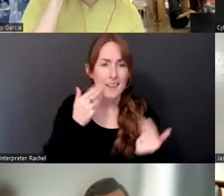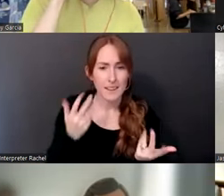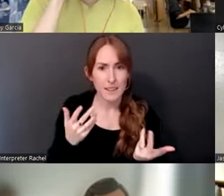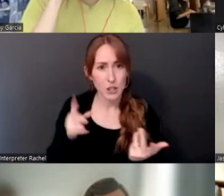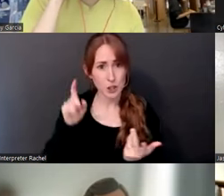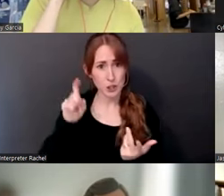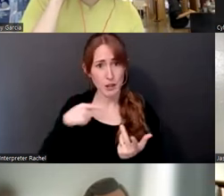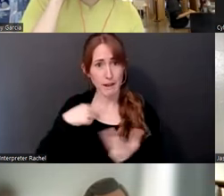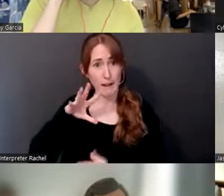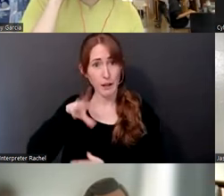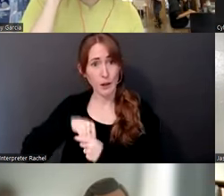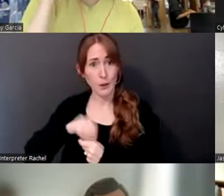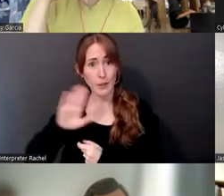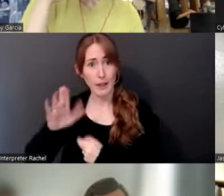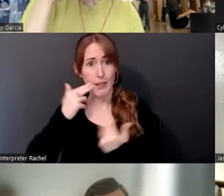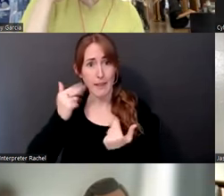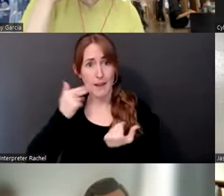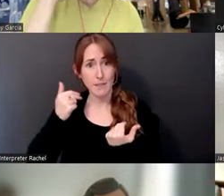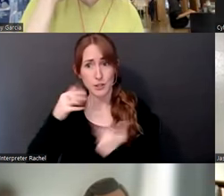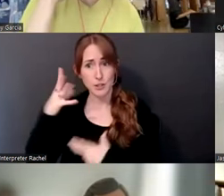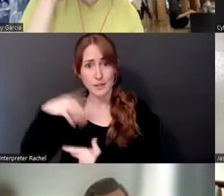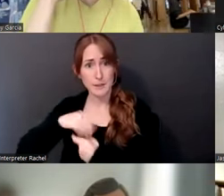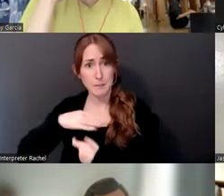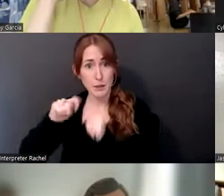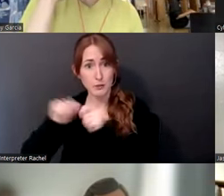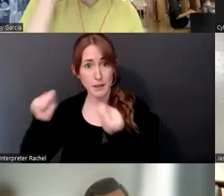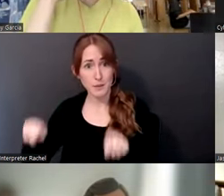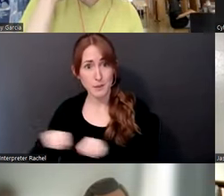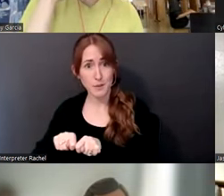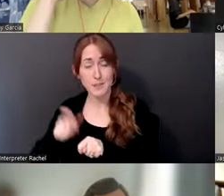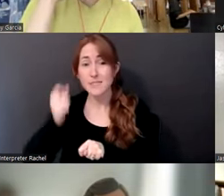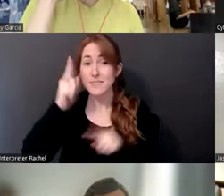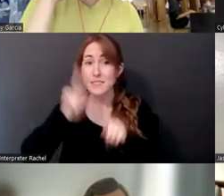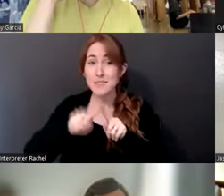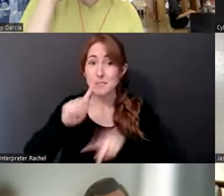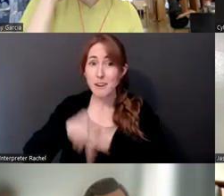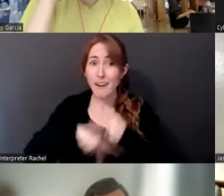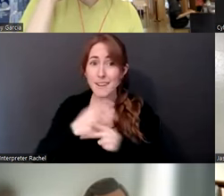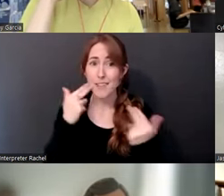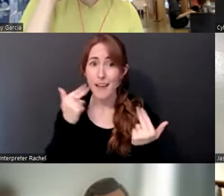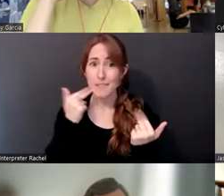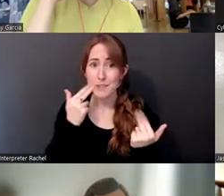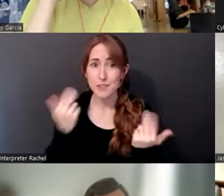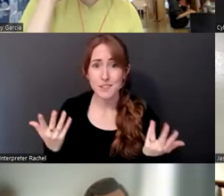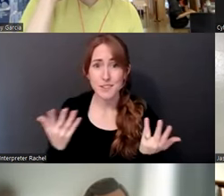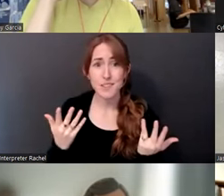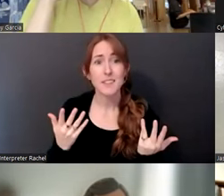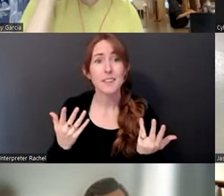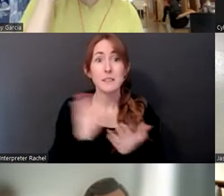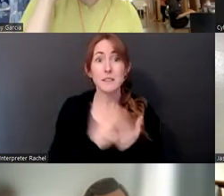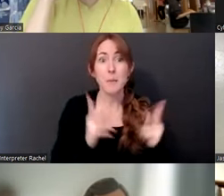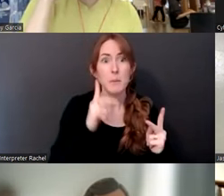and people, some of the folks that I've interviewed are telling these extremely traumatic stories and then they laugh.